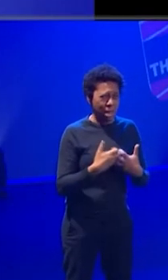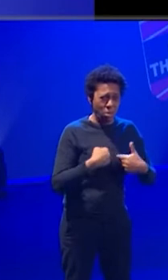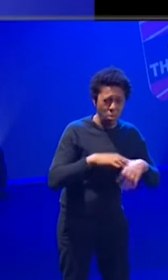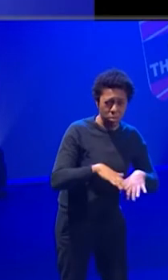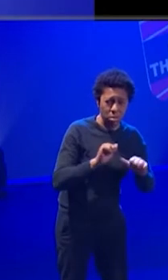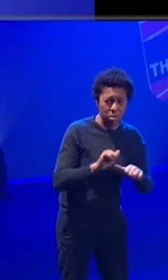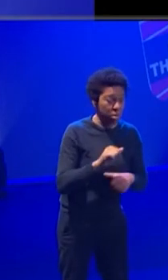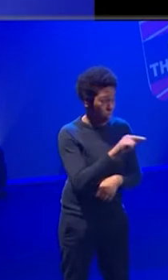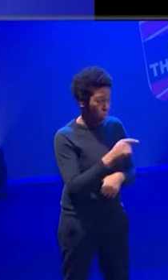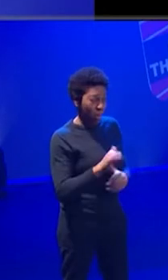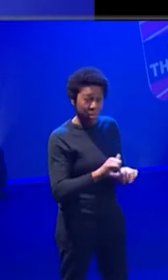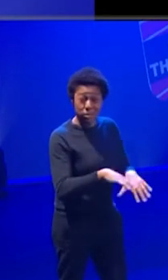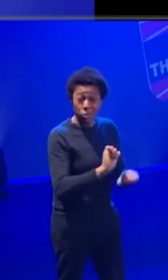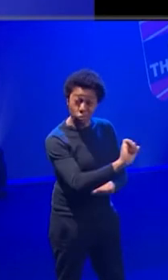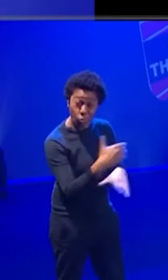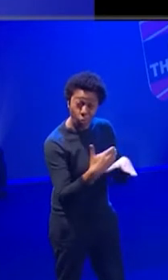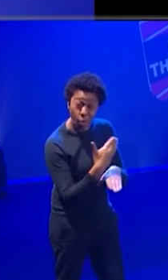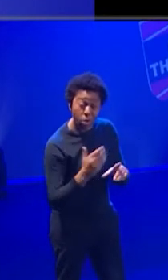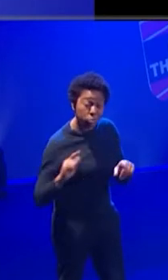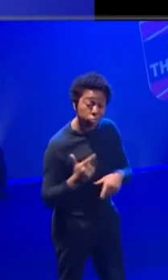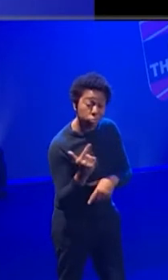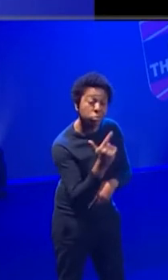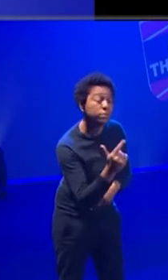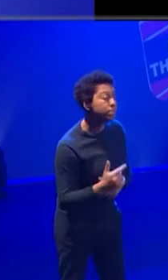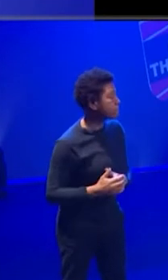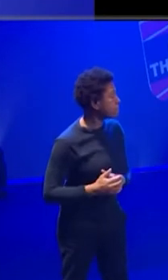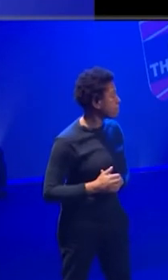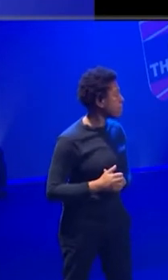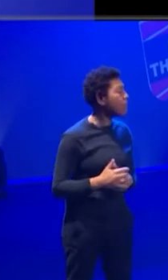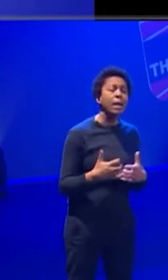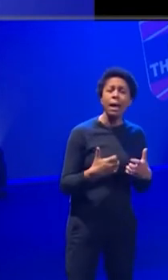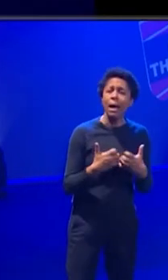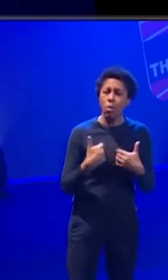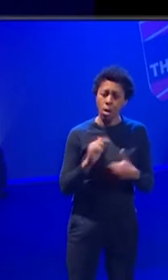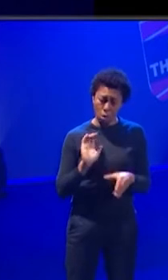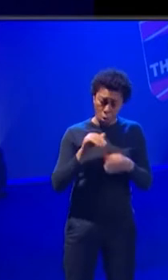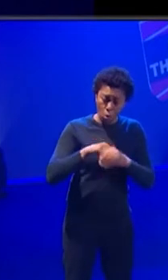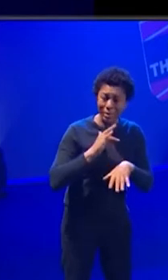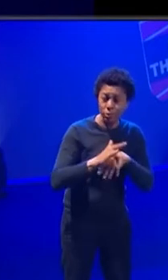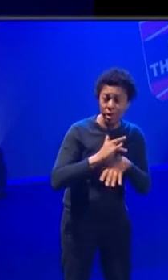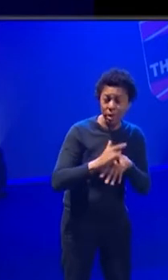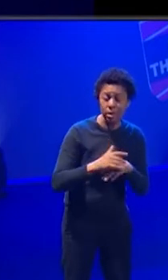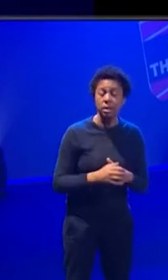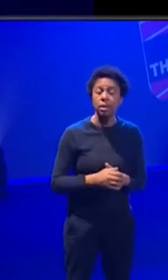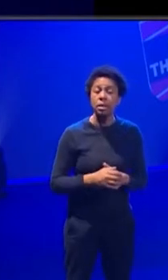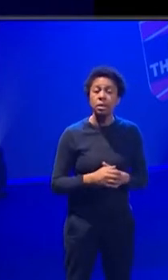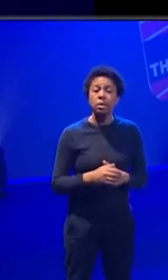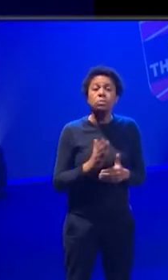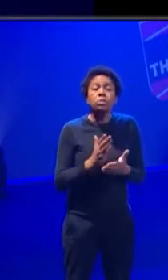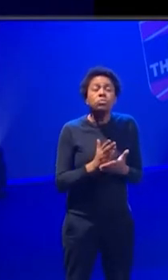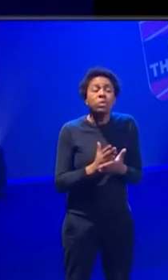you guys are talking about, and indeed I'm talking about the reason I got into theatre, which is collaborative